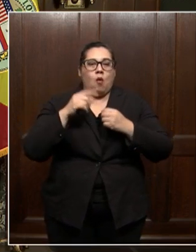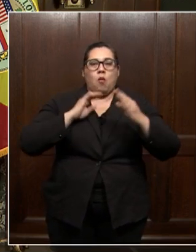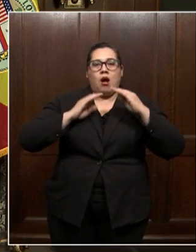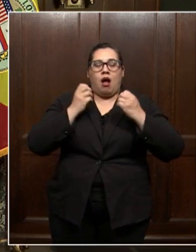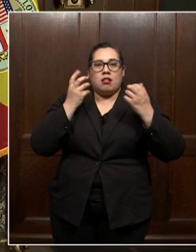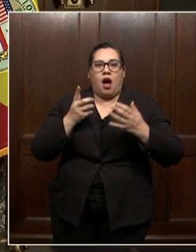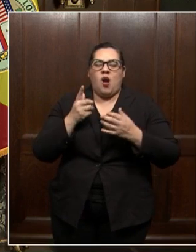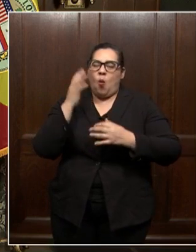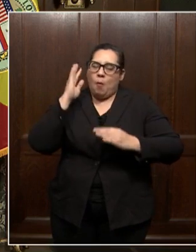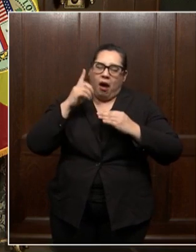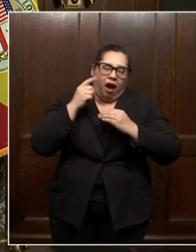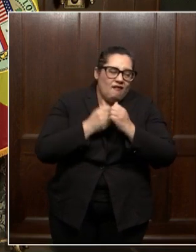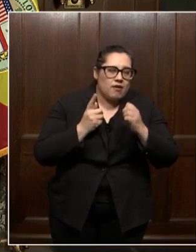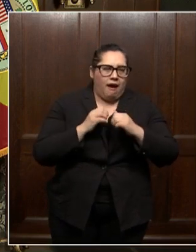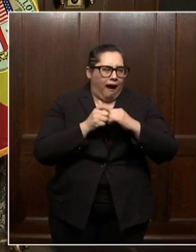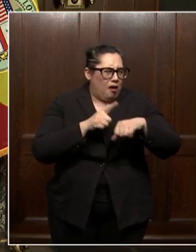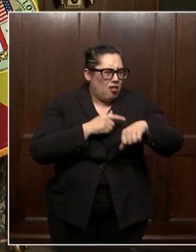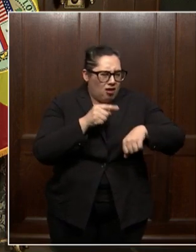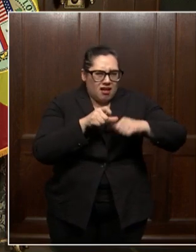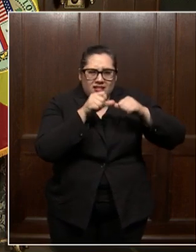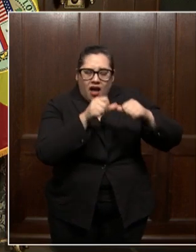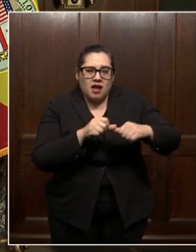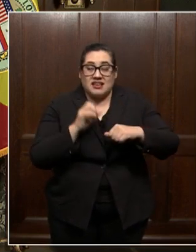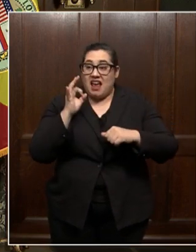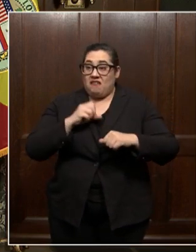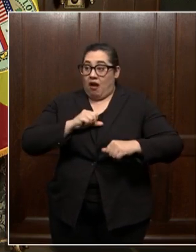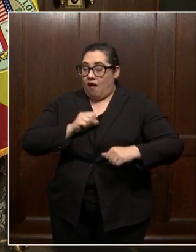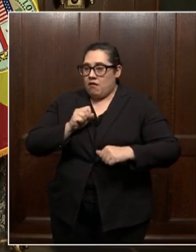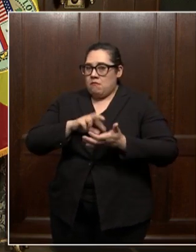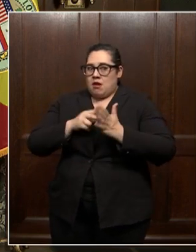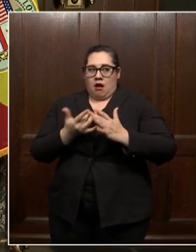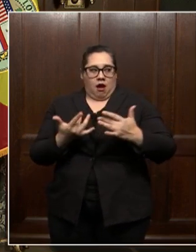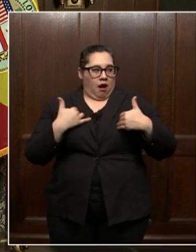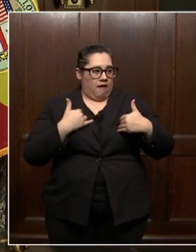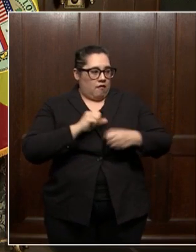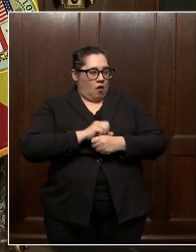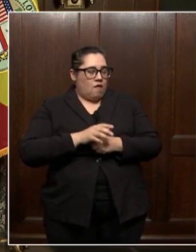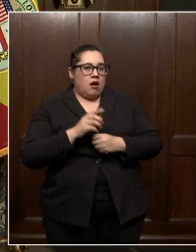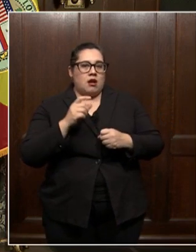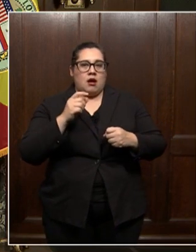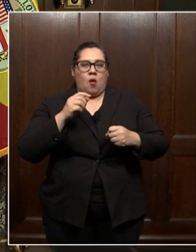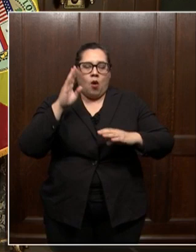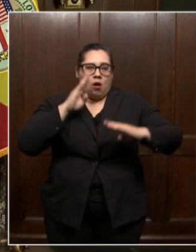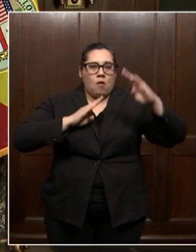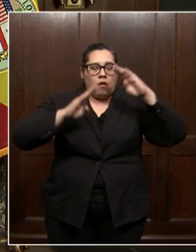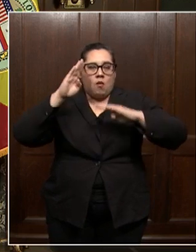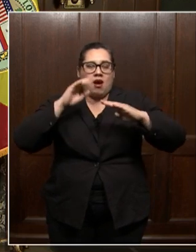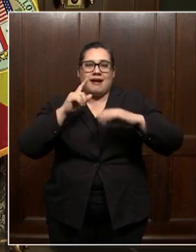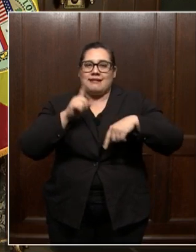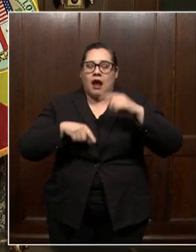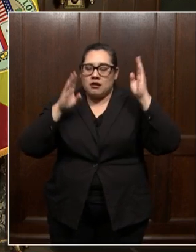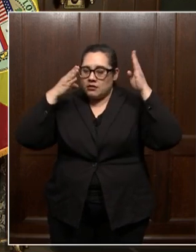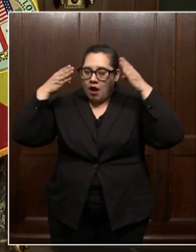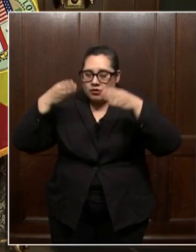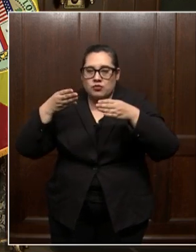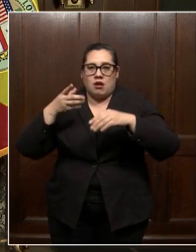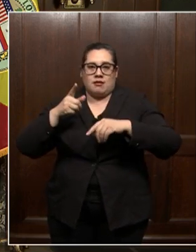worry about everything. How long is this going to last? If I cough, does that mean I have COVID-19? Trouble concentrating,